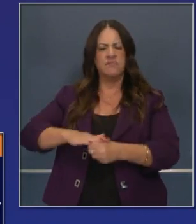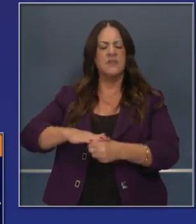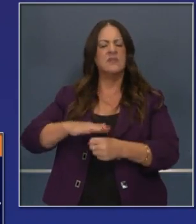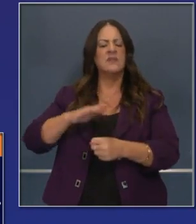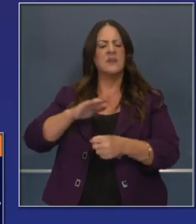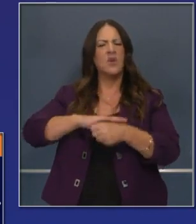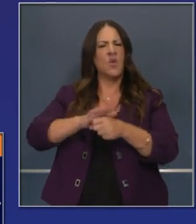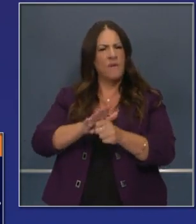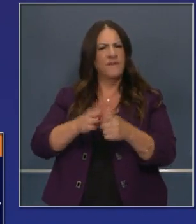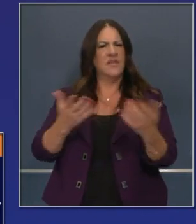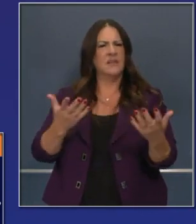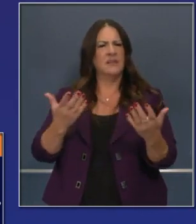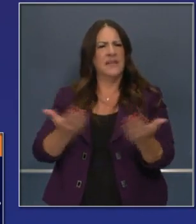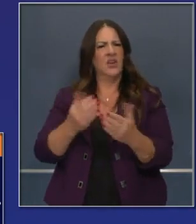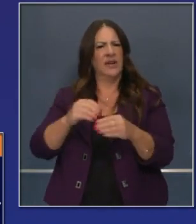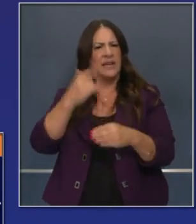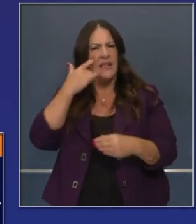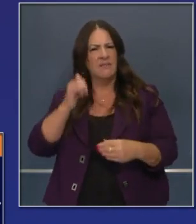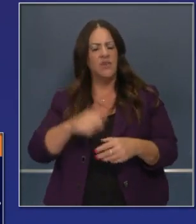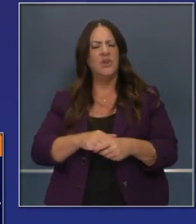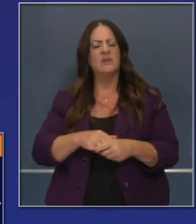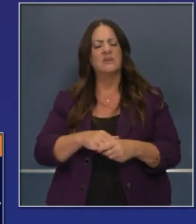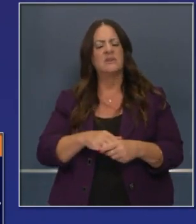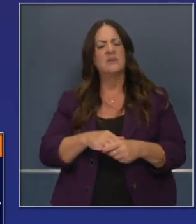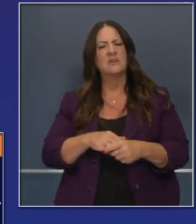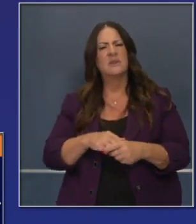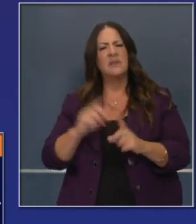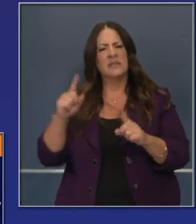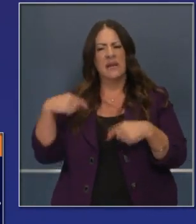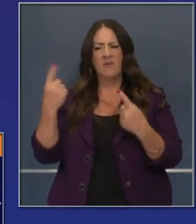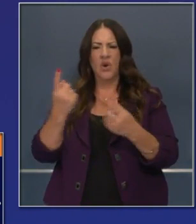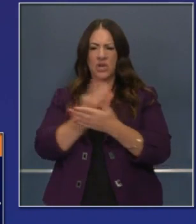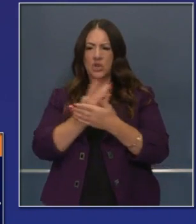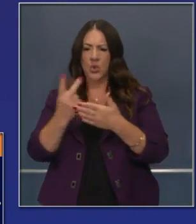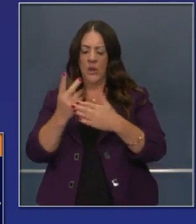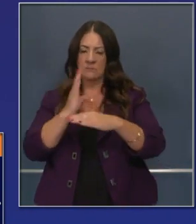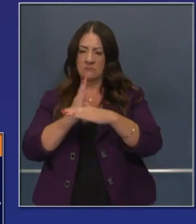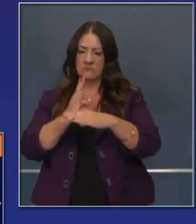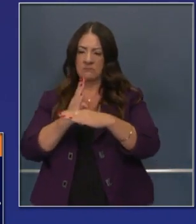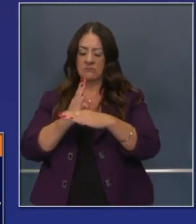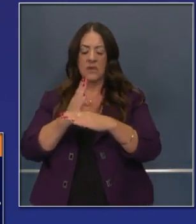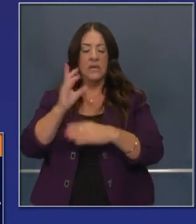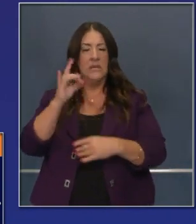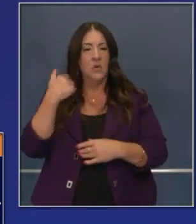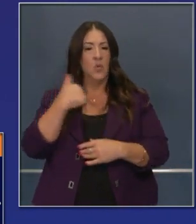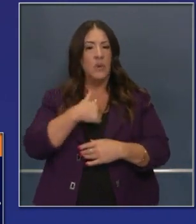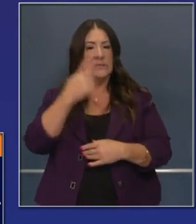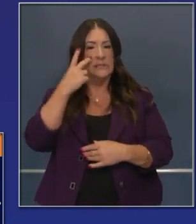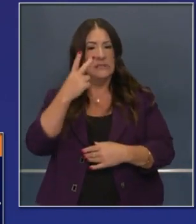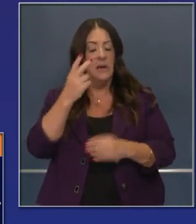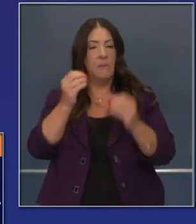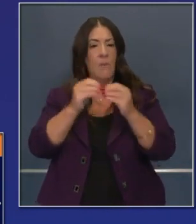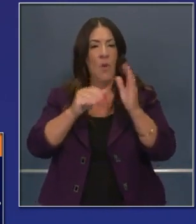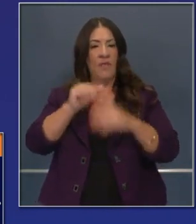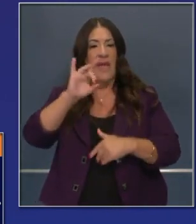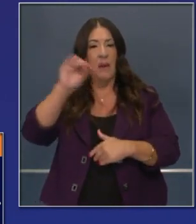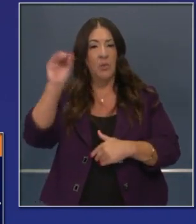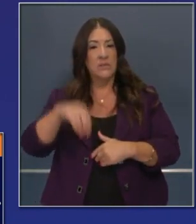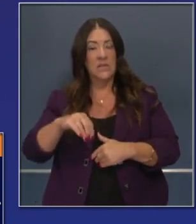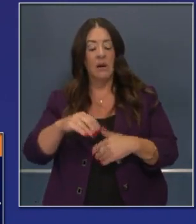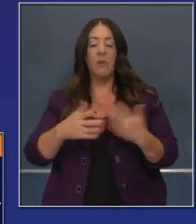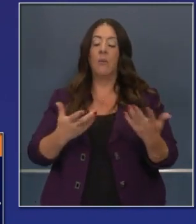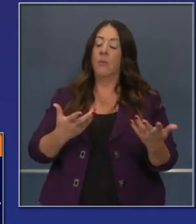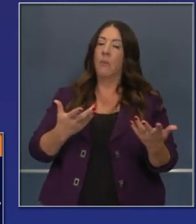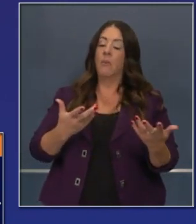state of California. Never over a 14-day period did we present north of 8% positivity rate, substantially